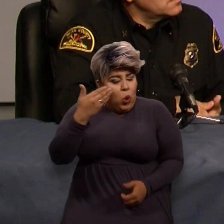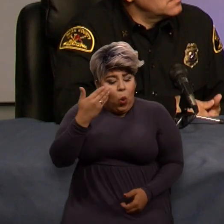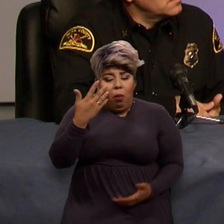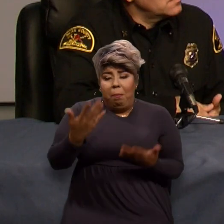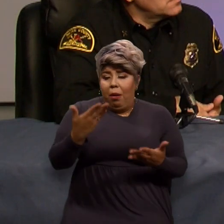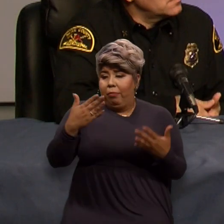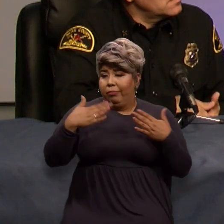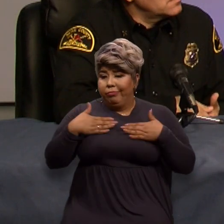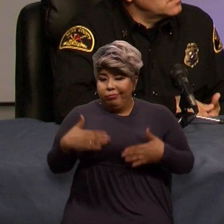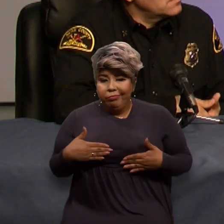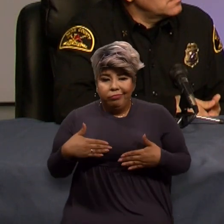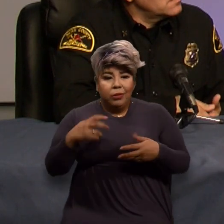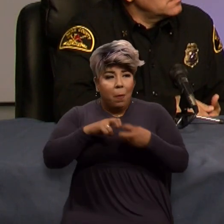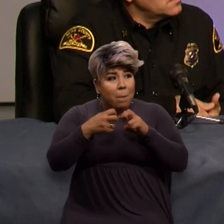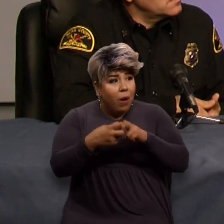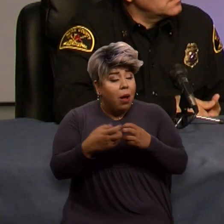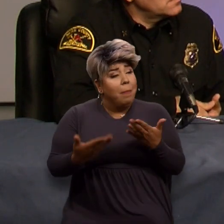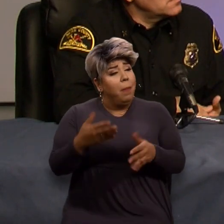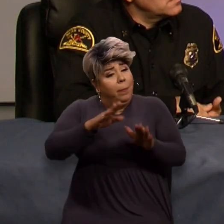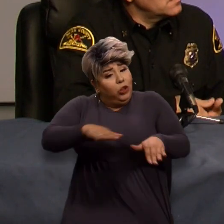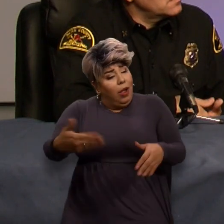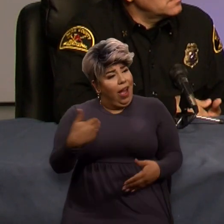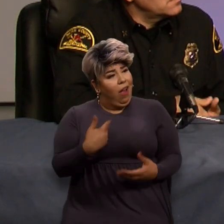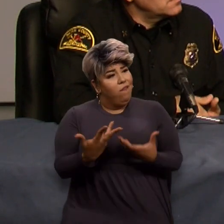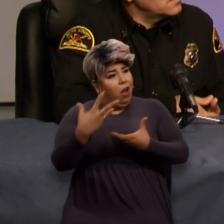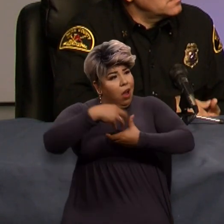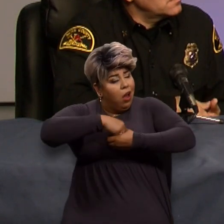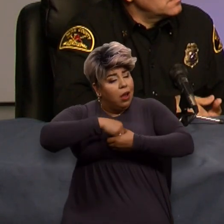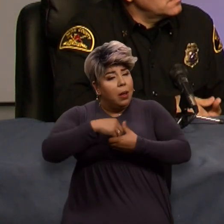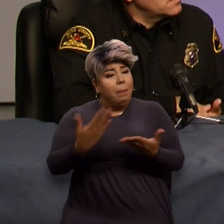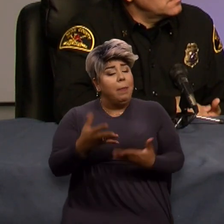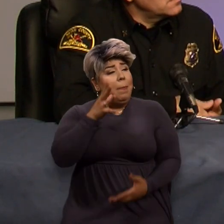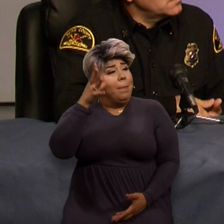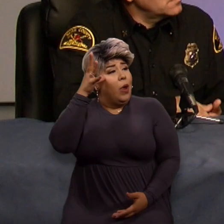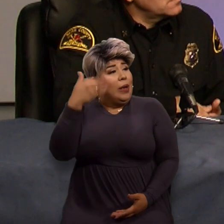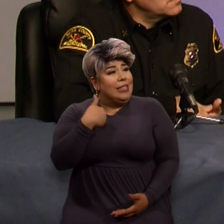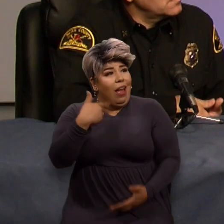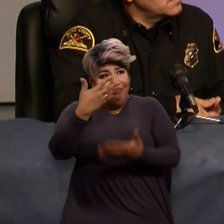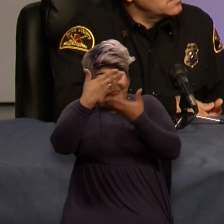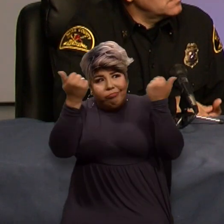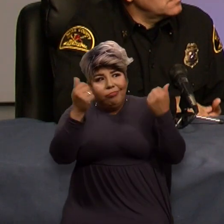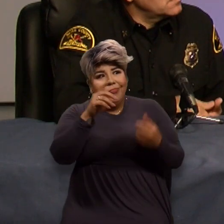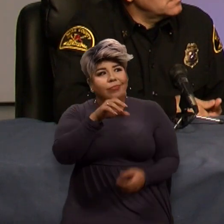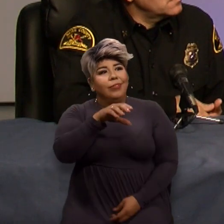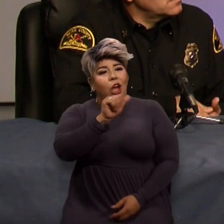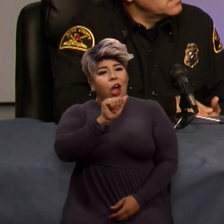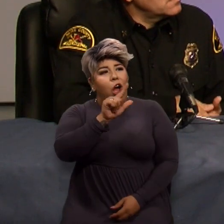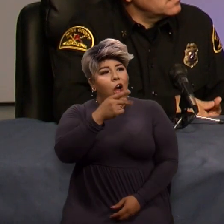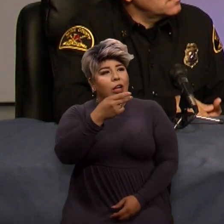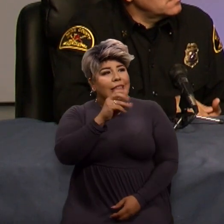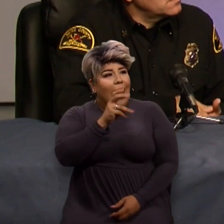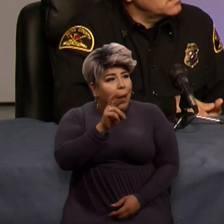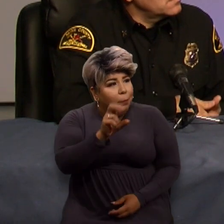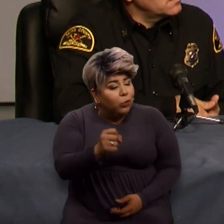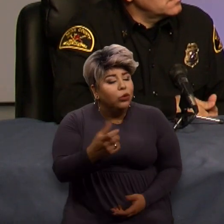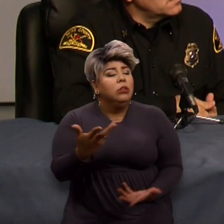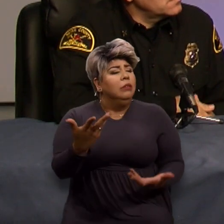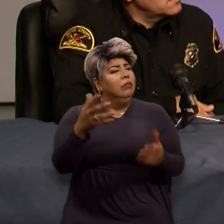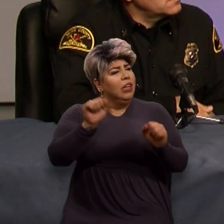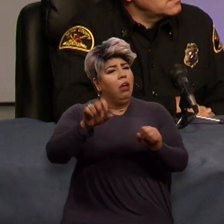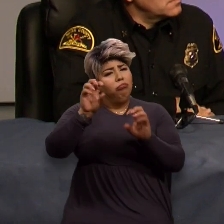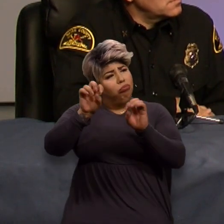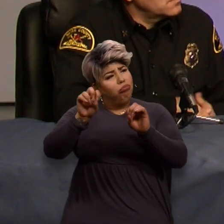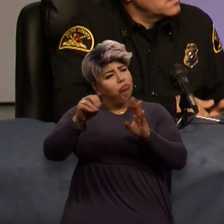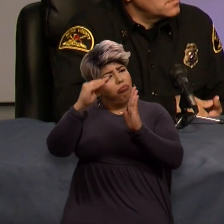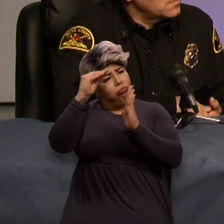a medical condition, if you have a child with autism, if you have a parent with Alzheimer's or becomes easily disoriented, you can give us all of that